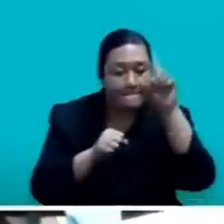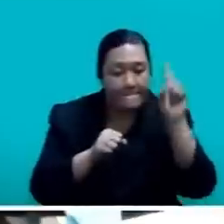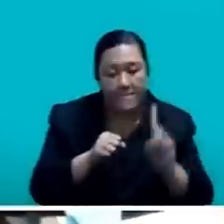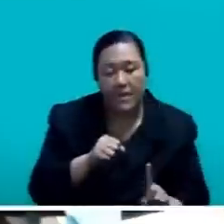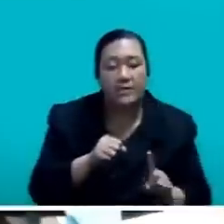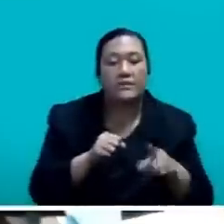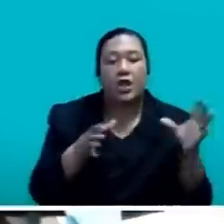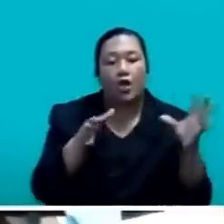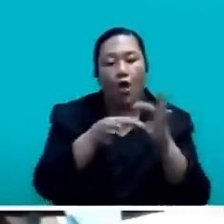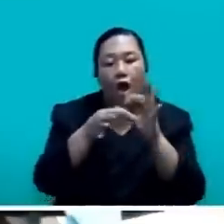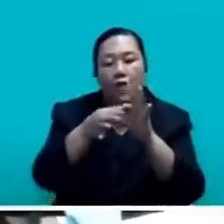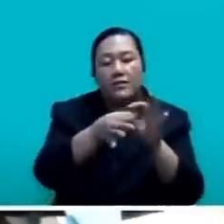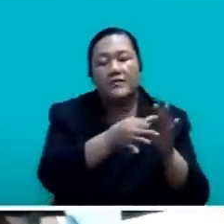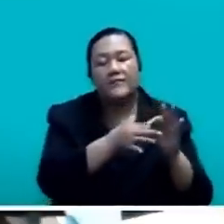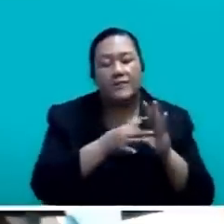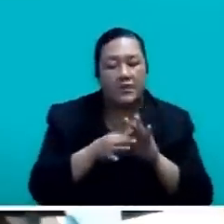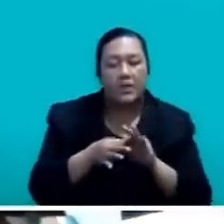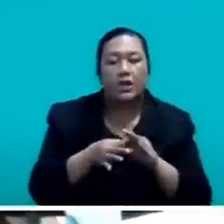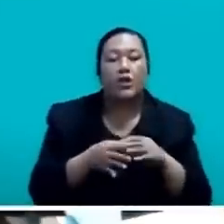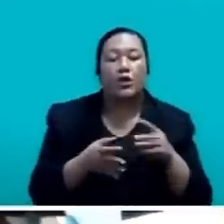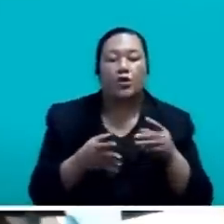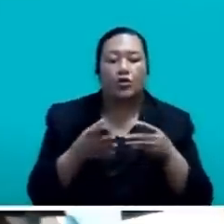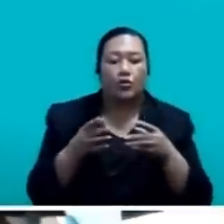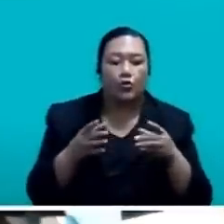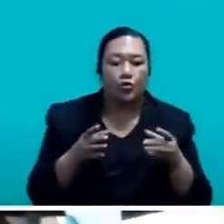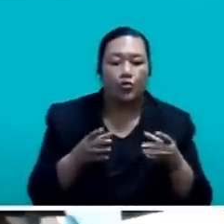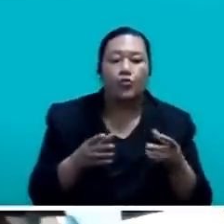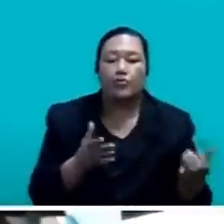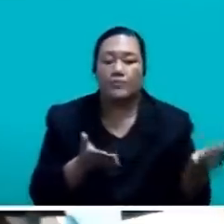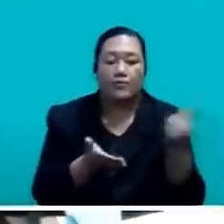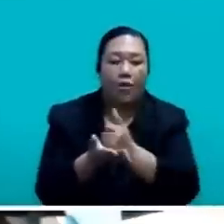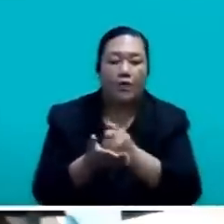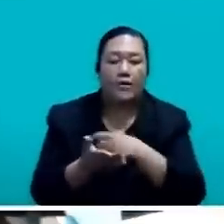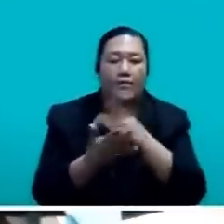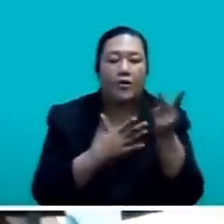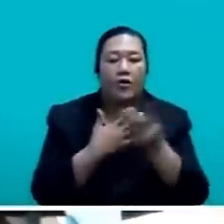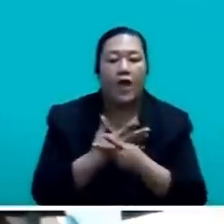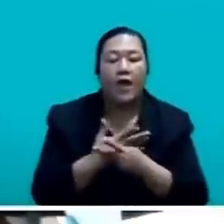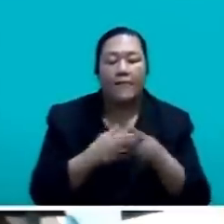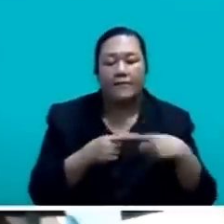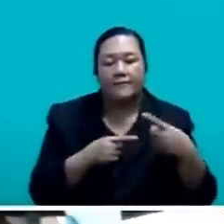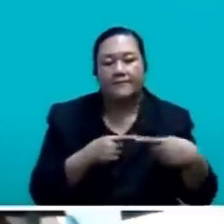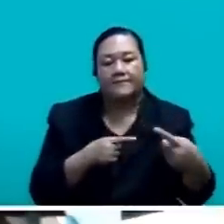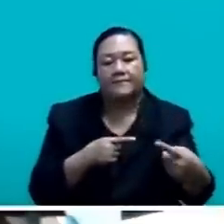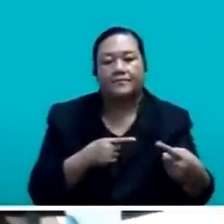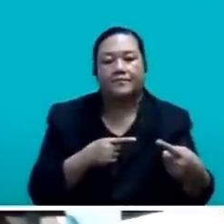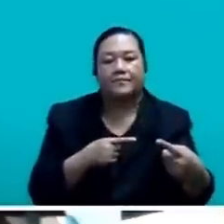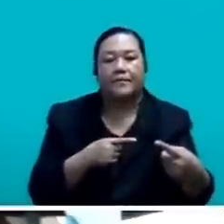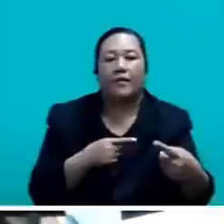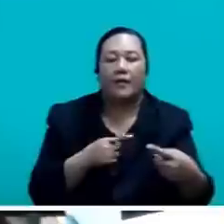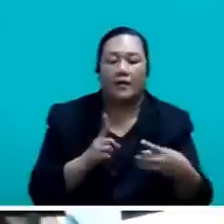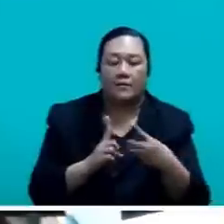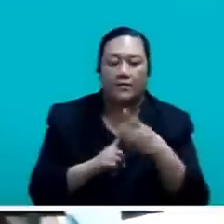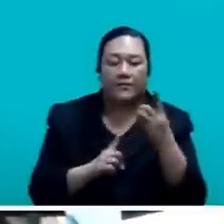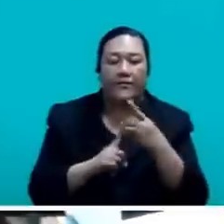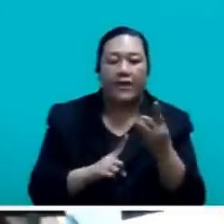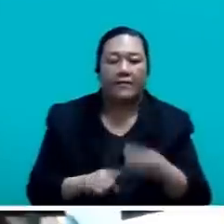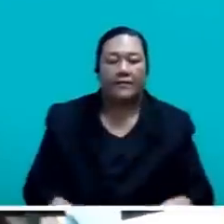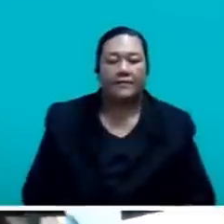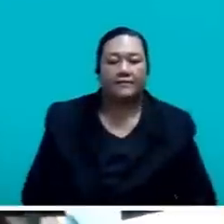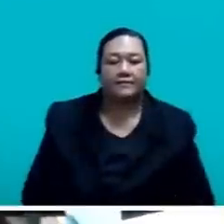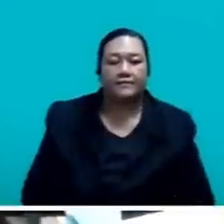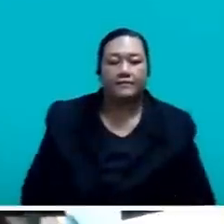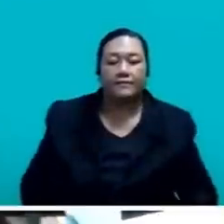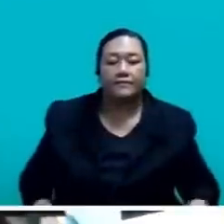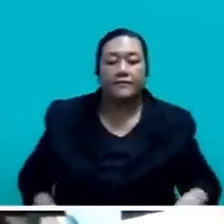to complement the program in the later part of the stages of development. And so to the colleagues of mine